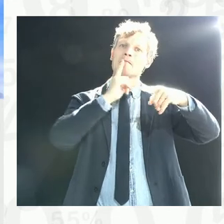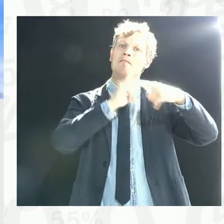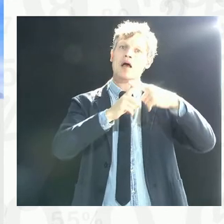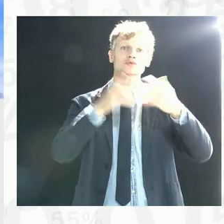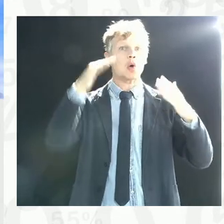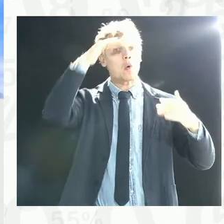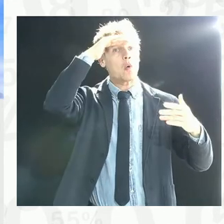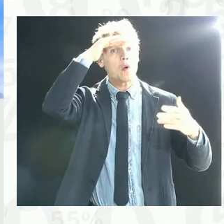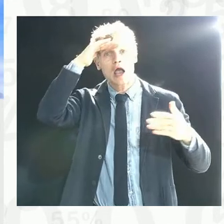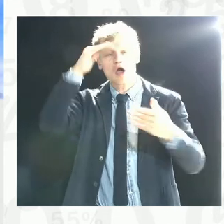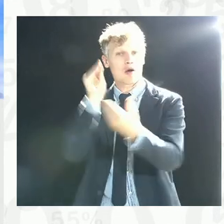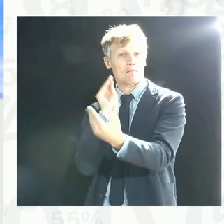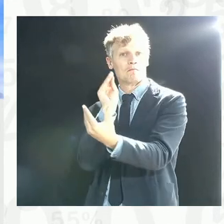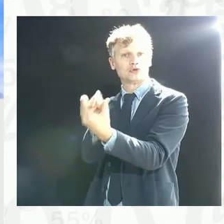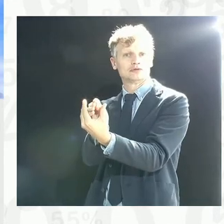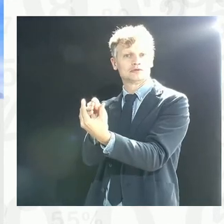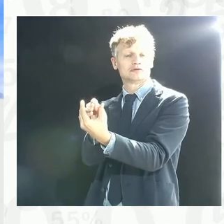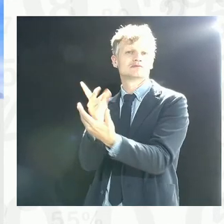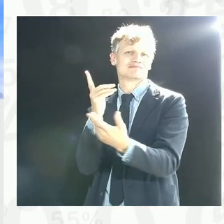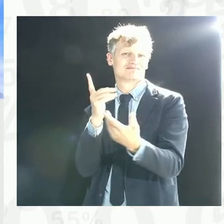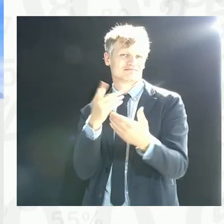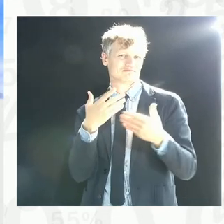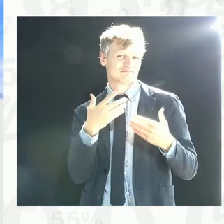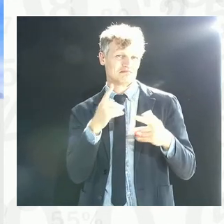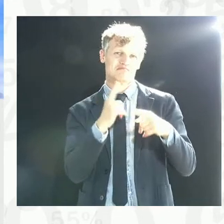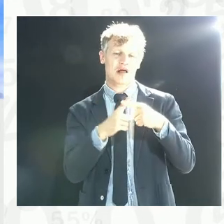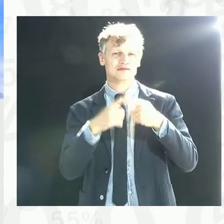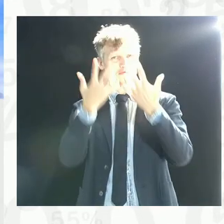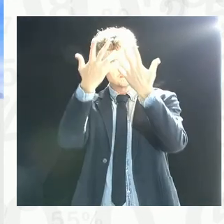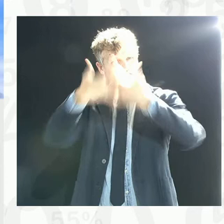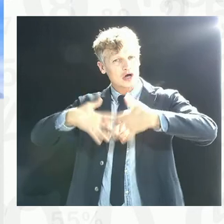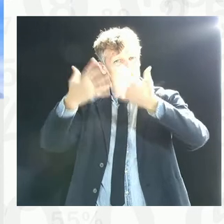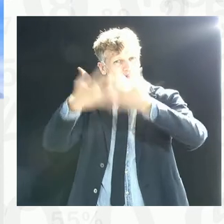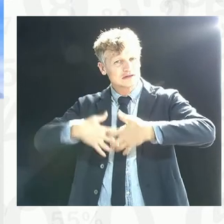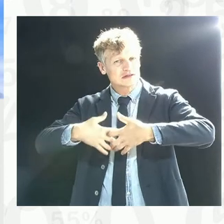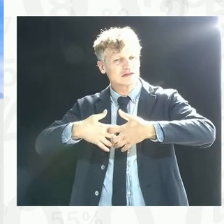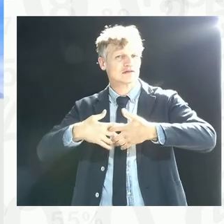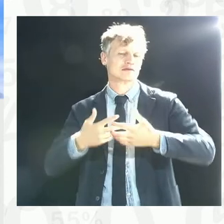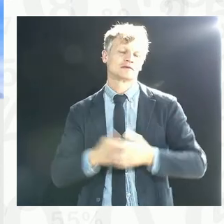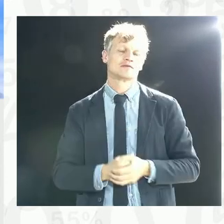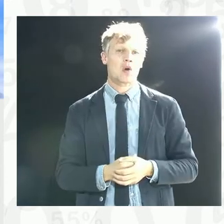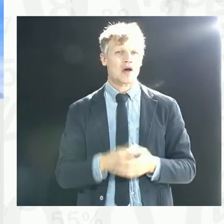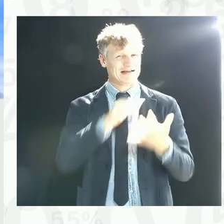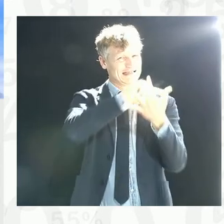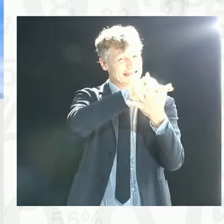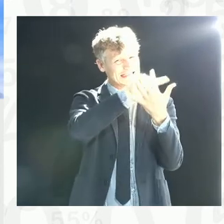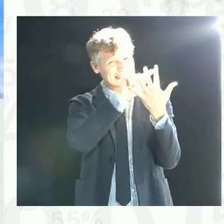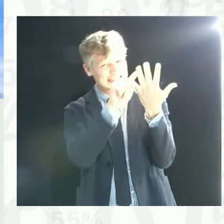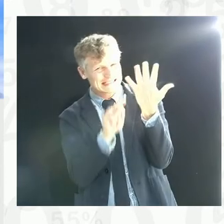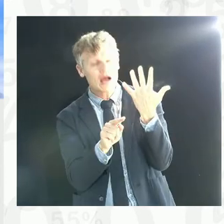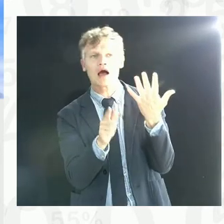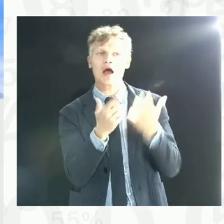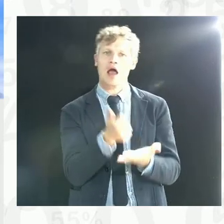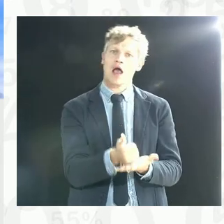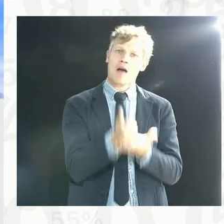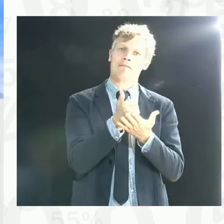processing of the data. So, we feel that all these things should be able to point towards trust, and